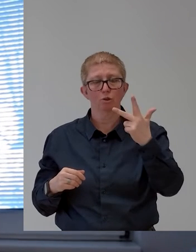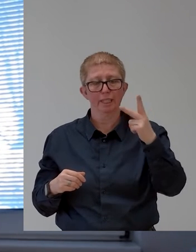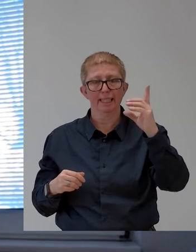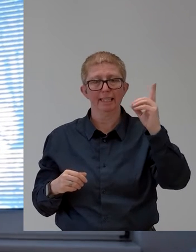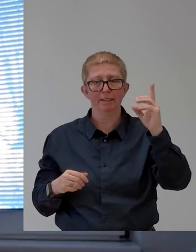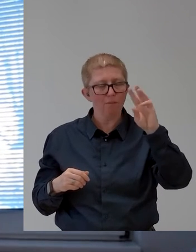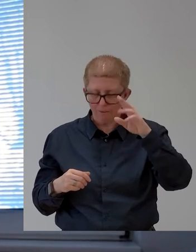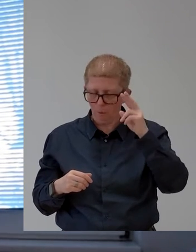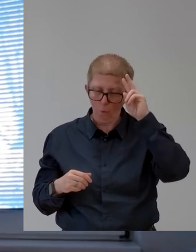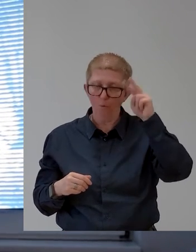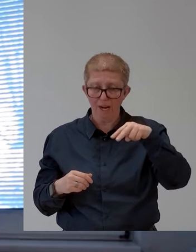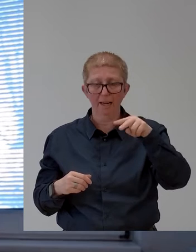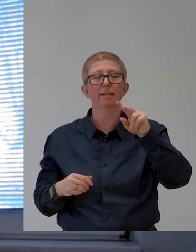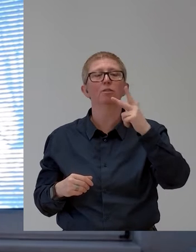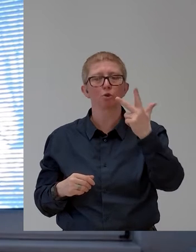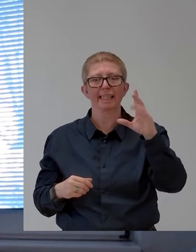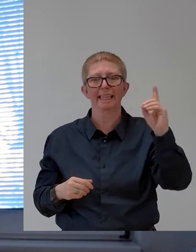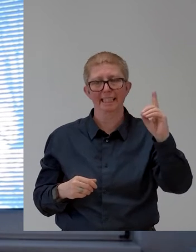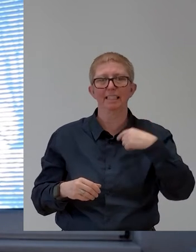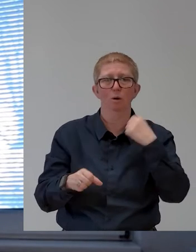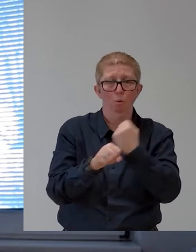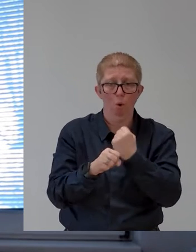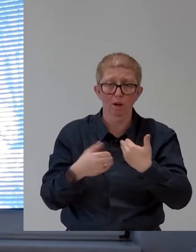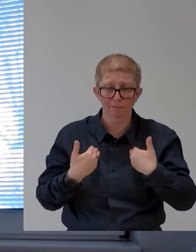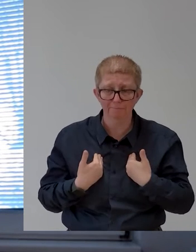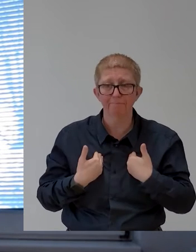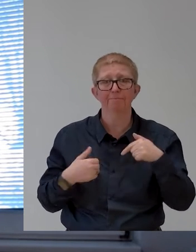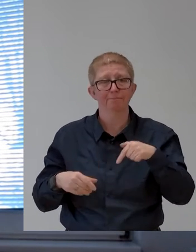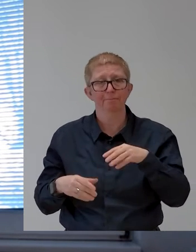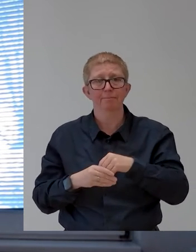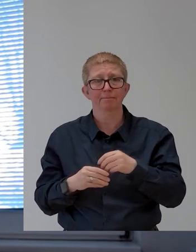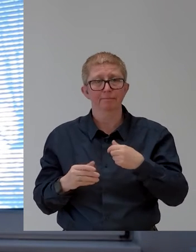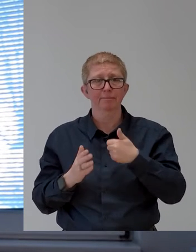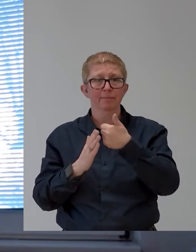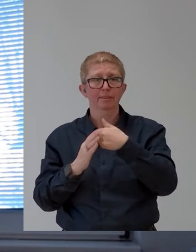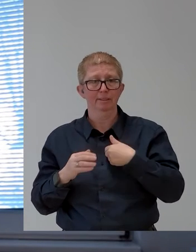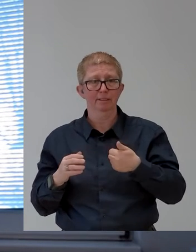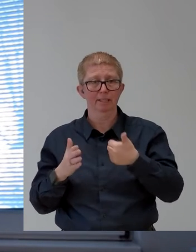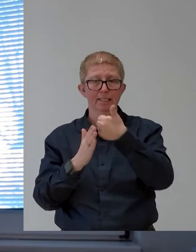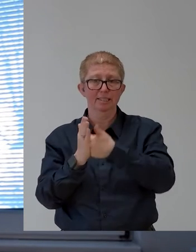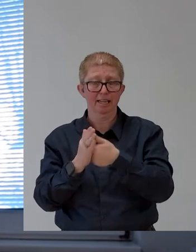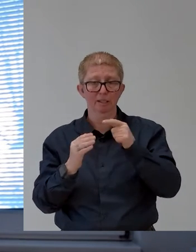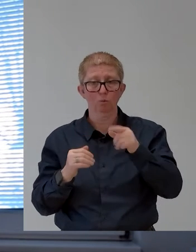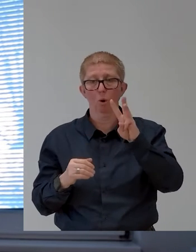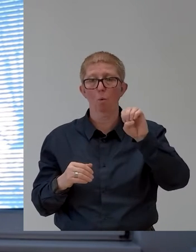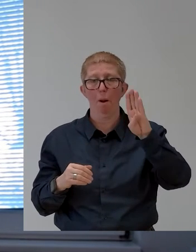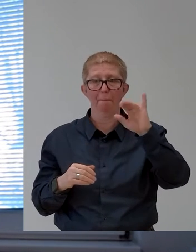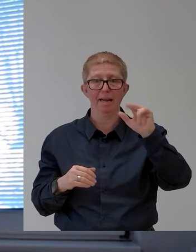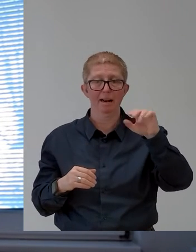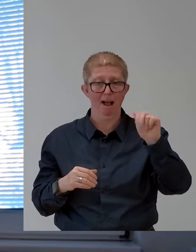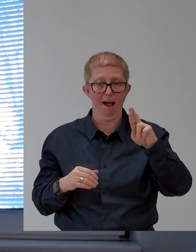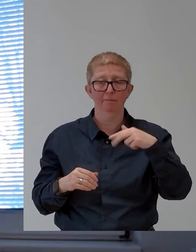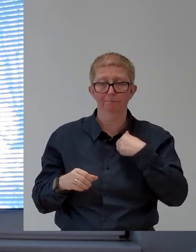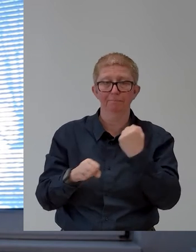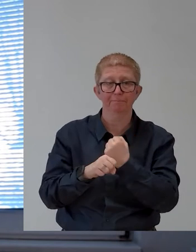international standards body, developed standards for the web. It was founded by Tim Berners-Lee, who is the